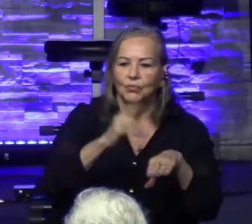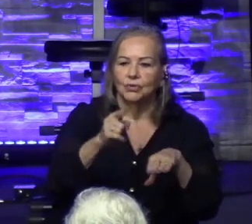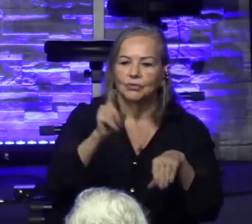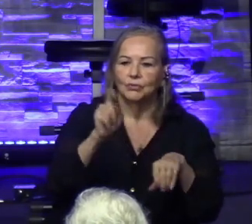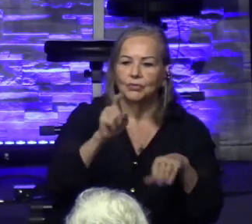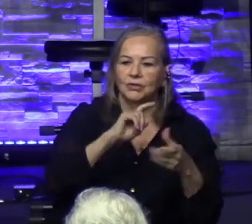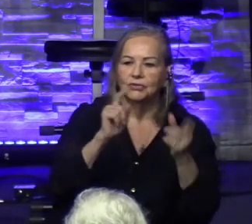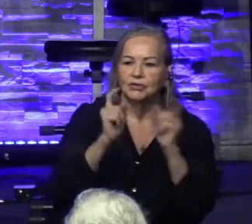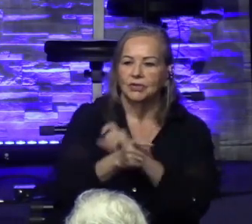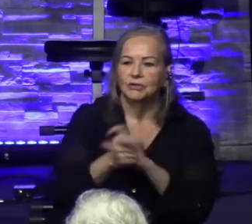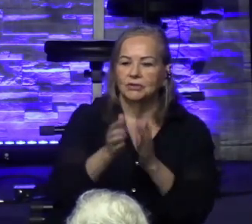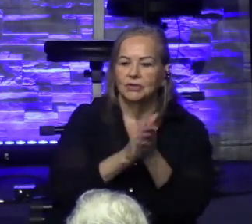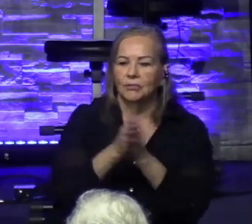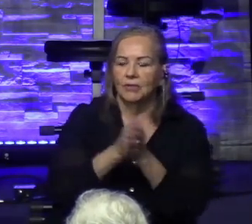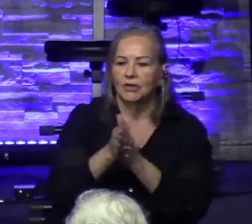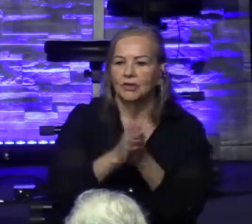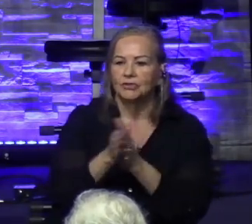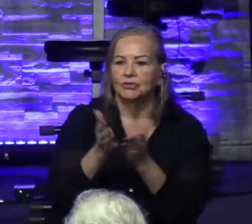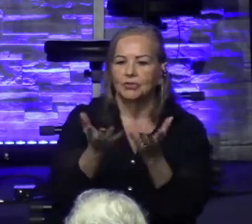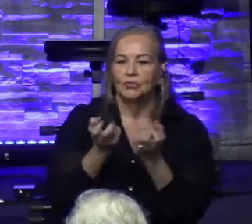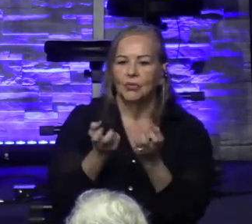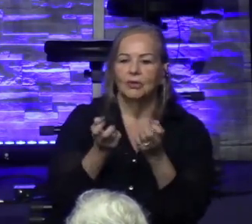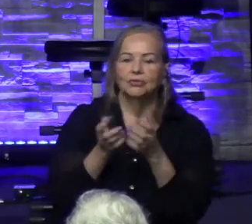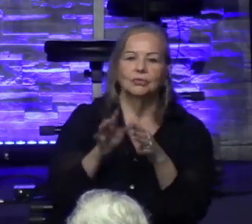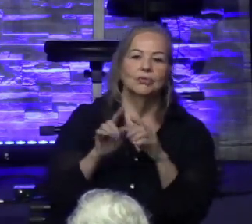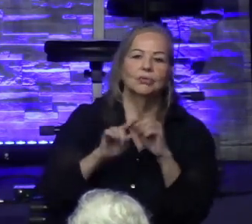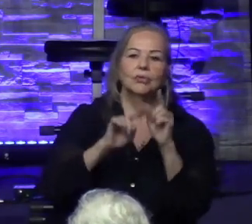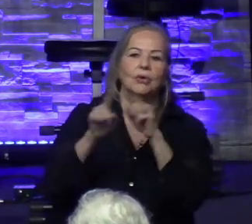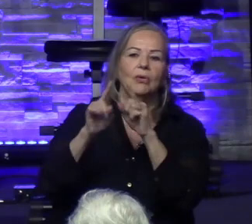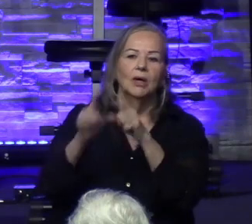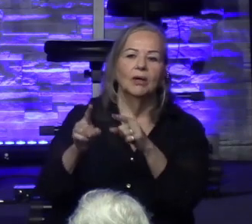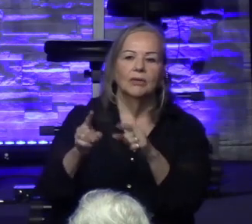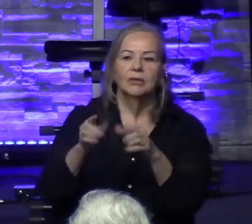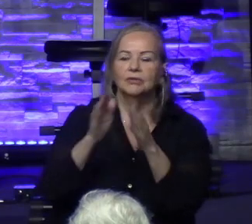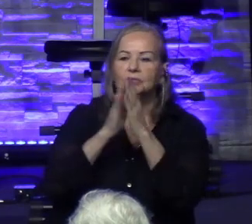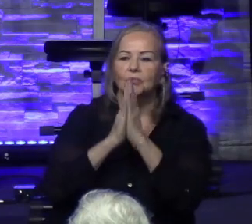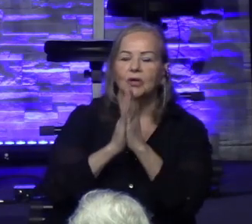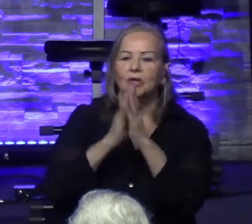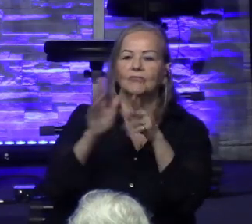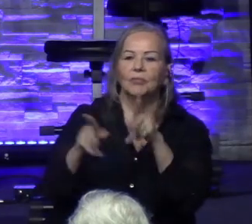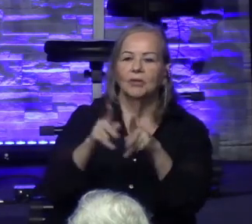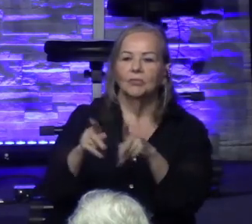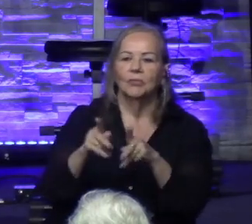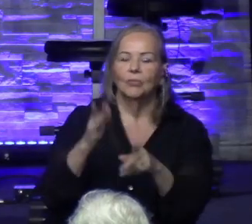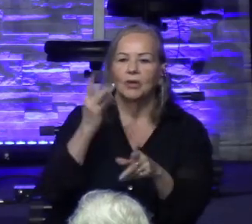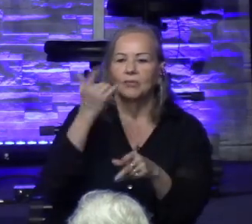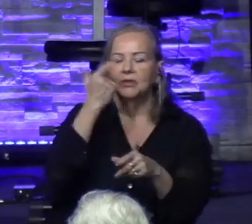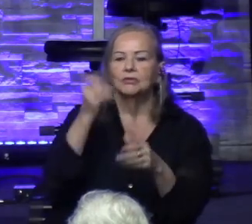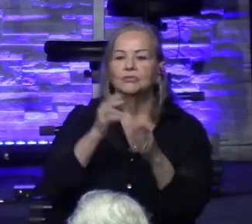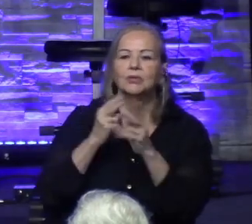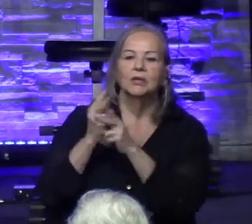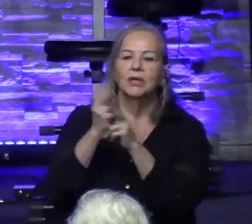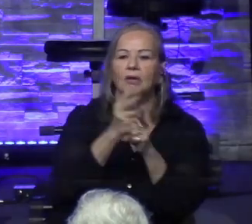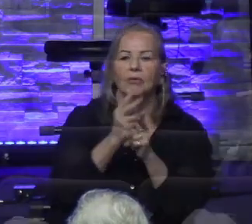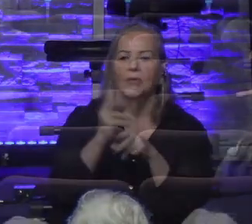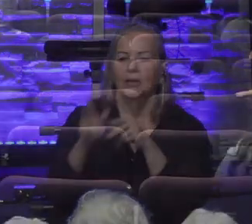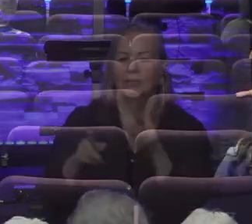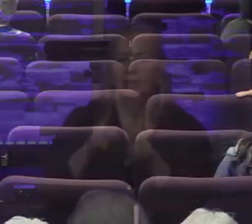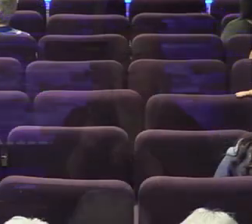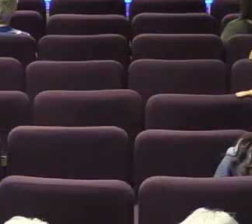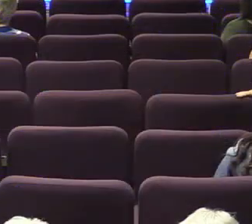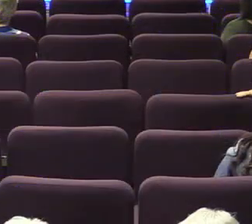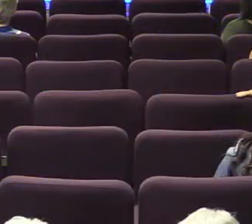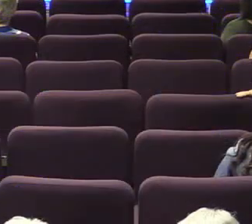passion and conviction to go out and want to be in a park and pray for people. Because we care about people. It takes passion to